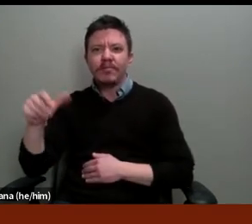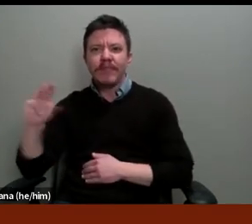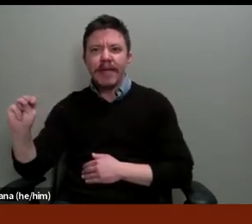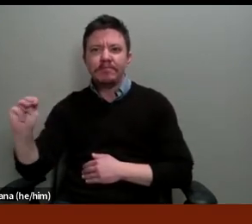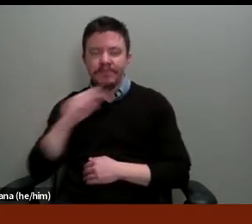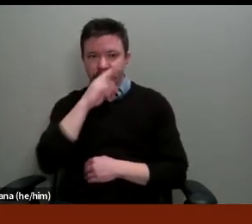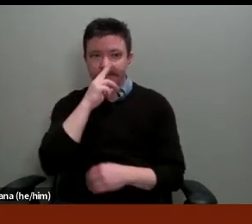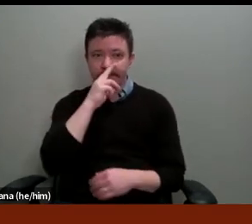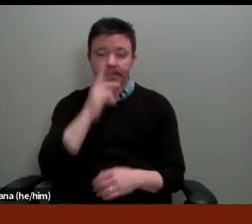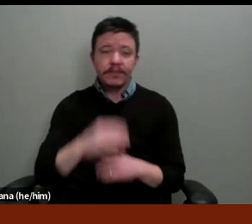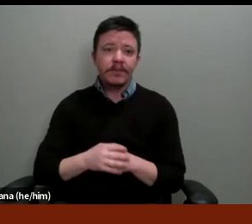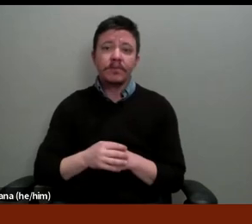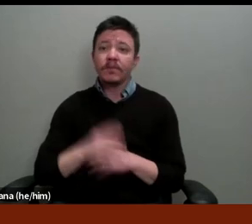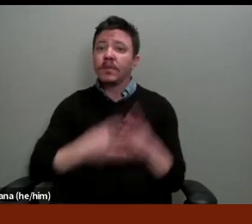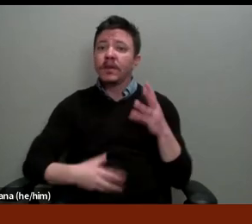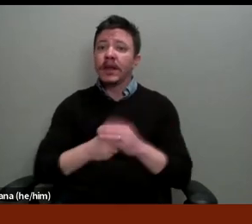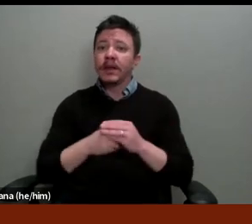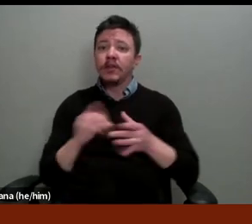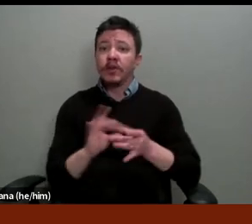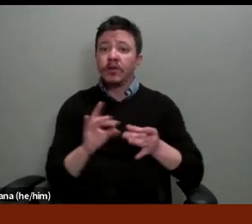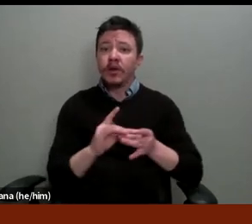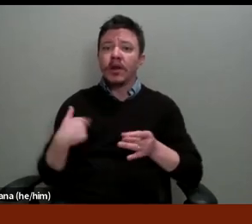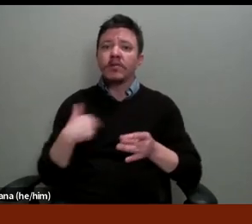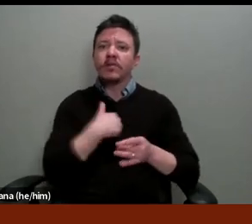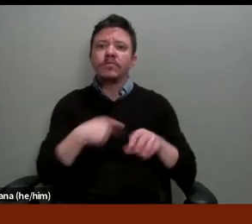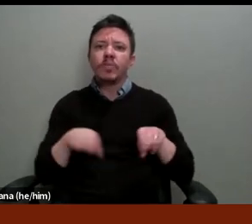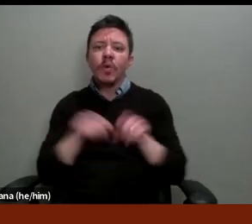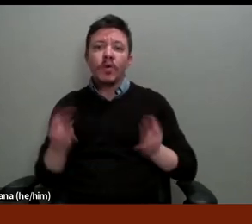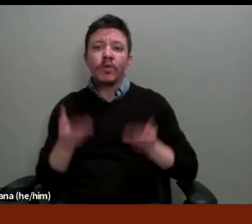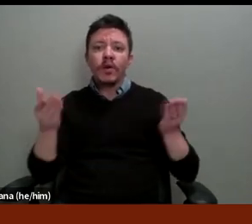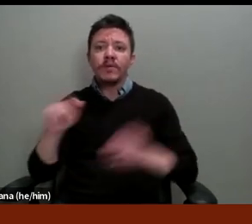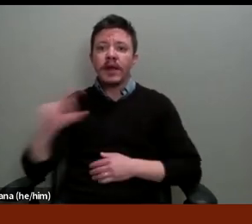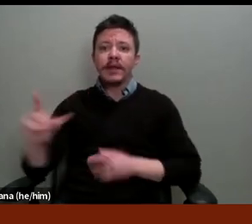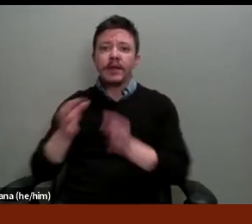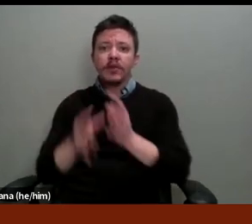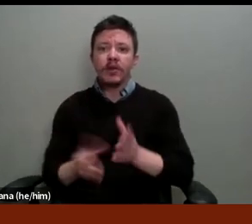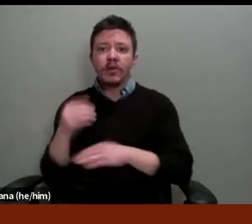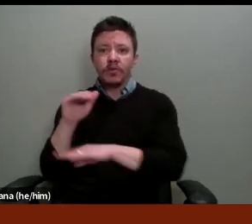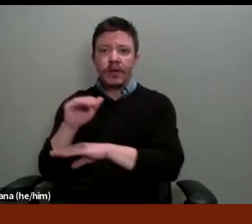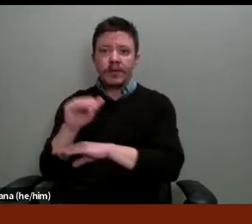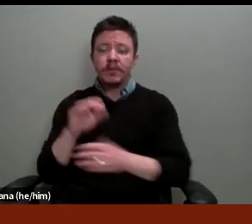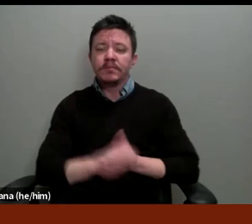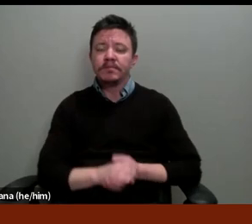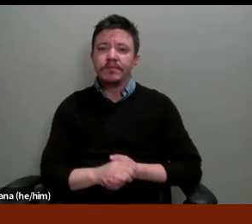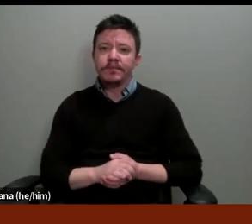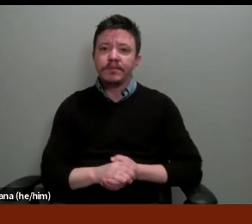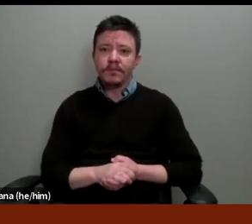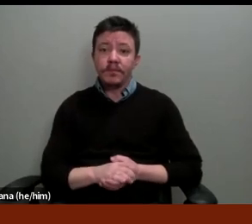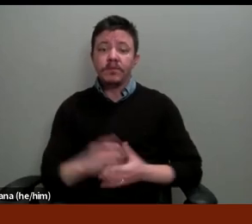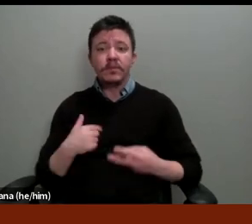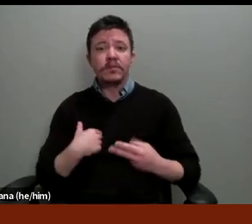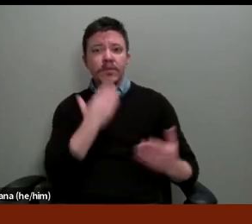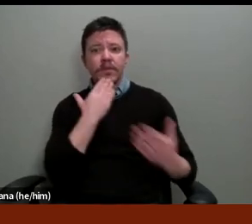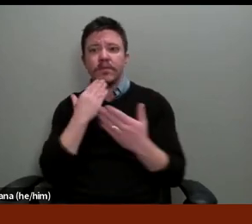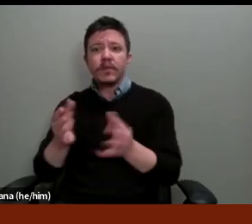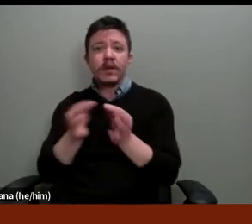And in addition to captions we also have ASL interpreters for this evening and I would like to thank our